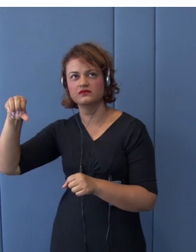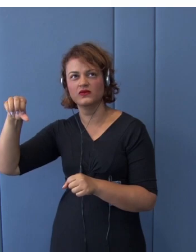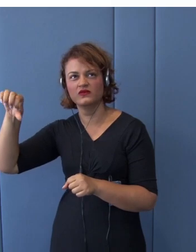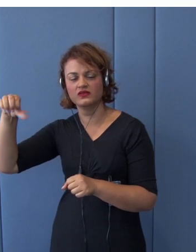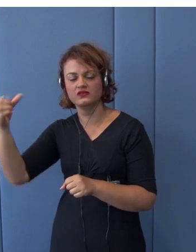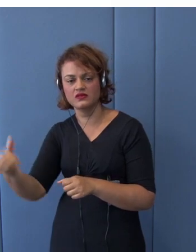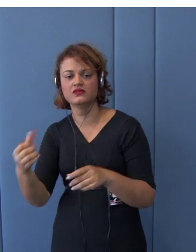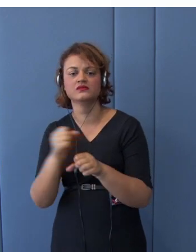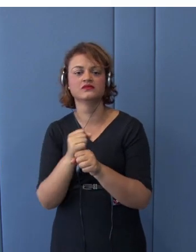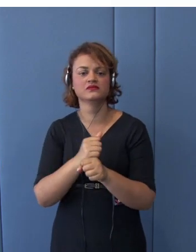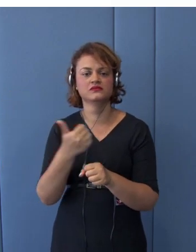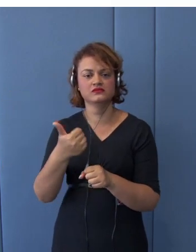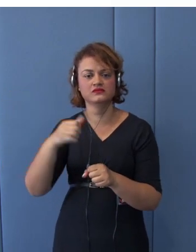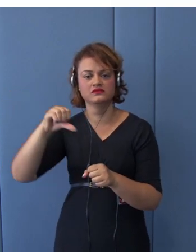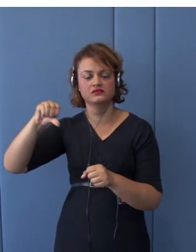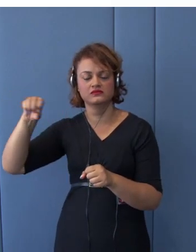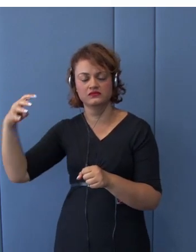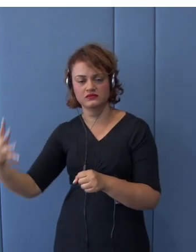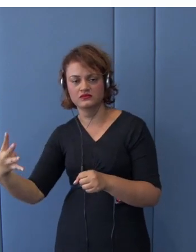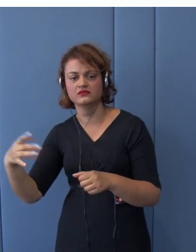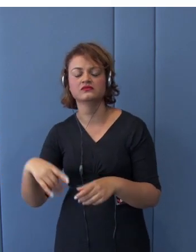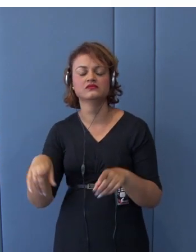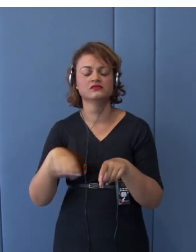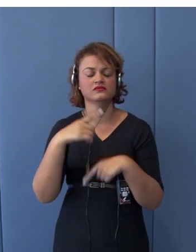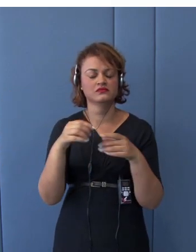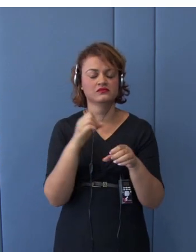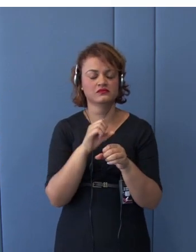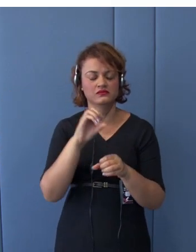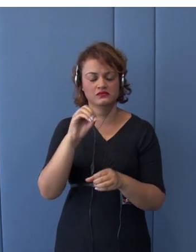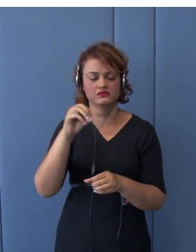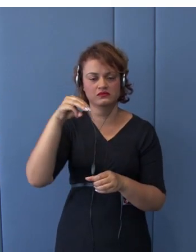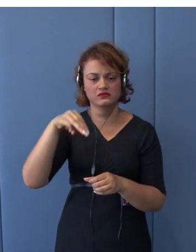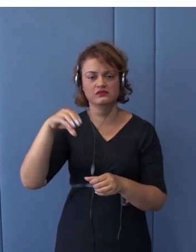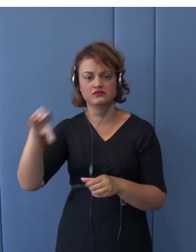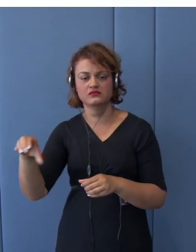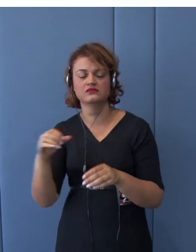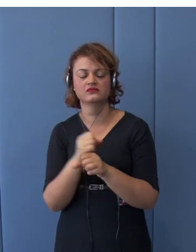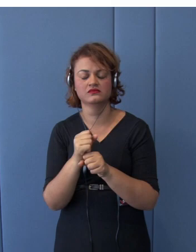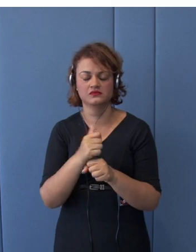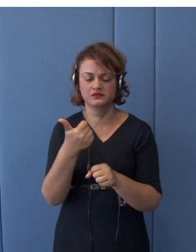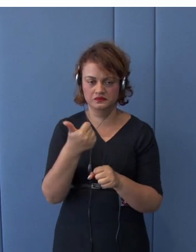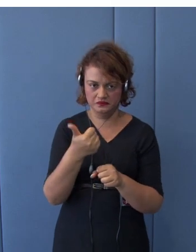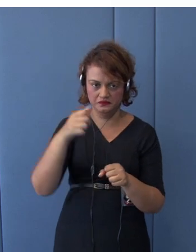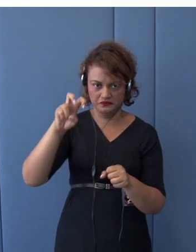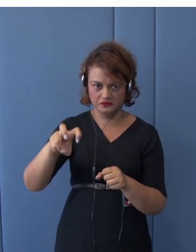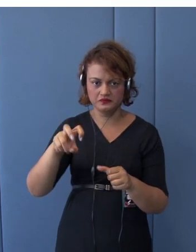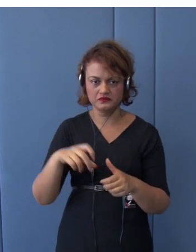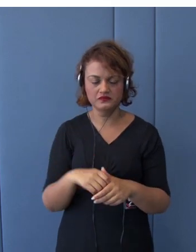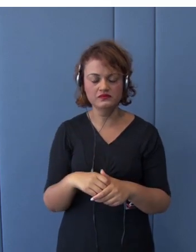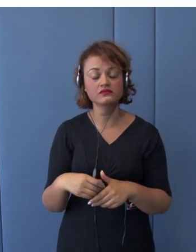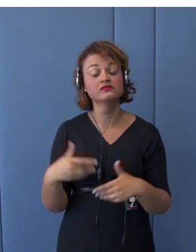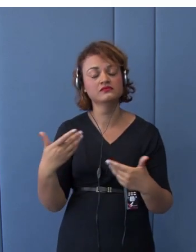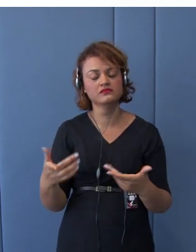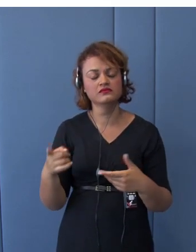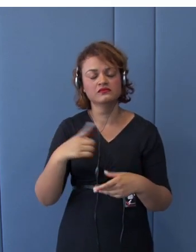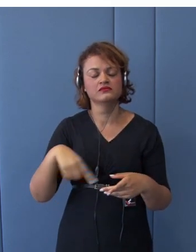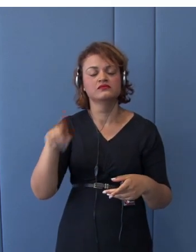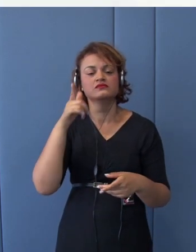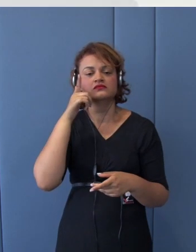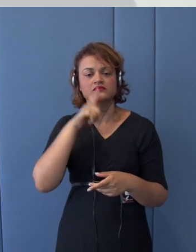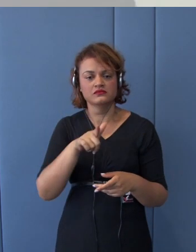WTO started in 1995. And since then, we have got a very functional